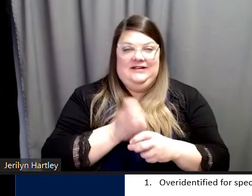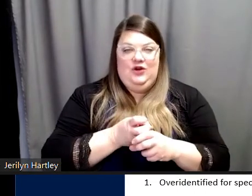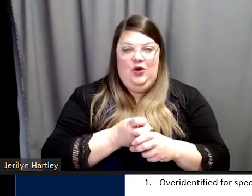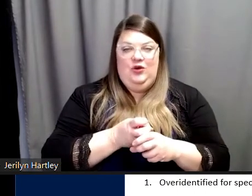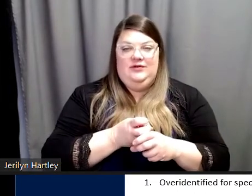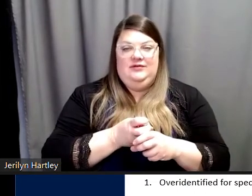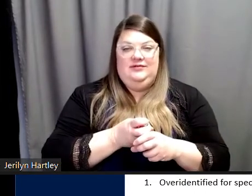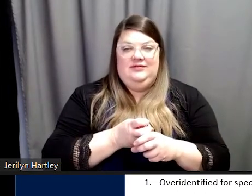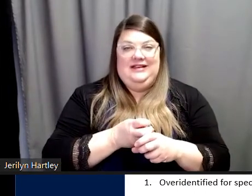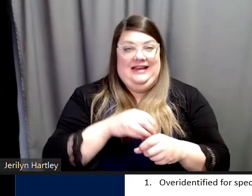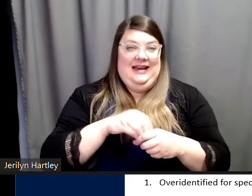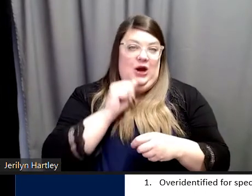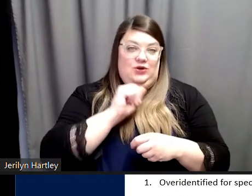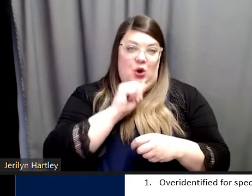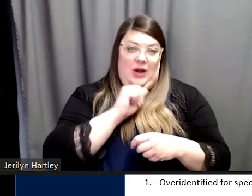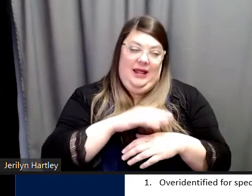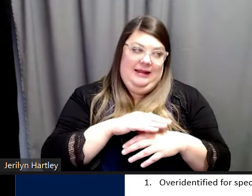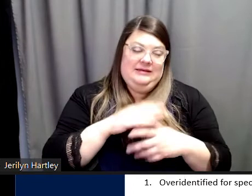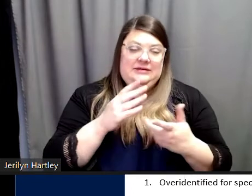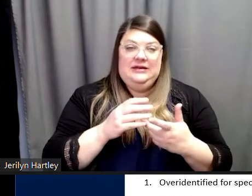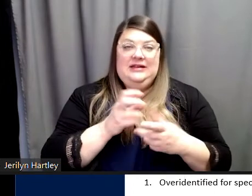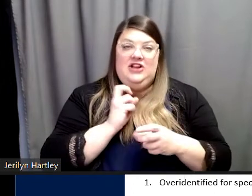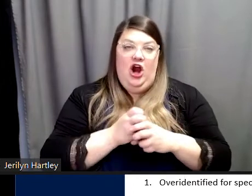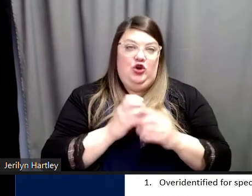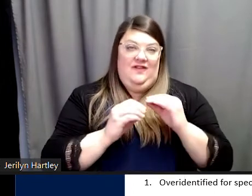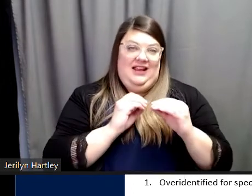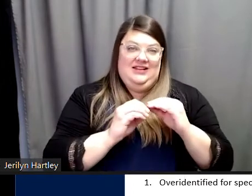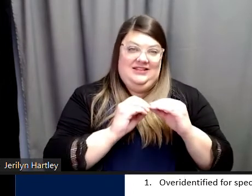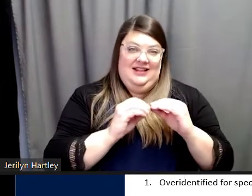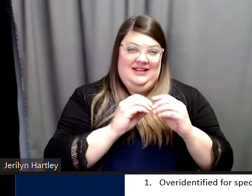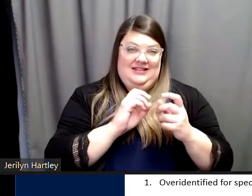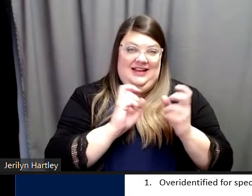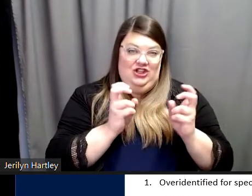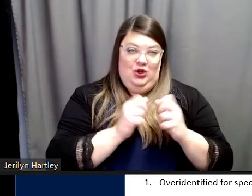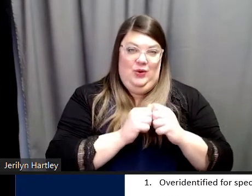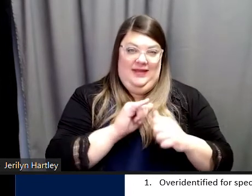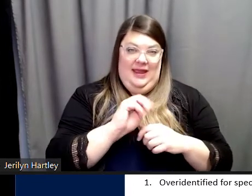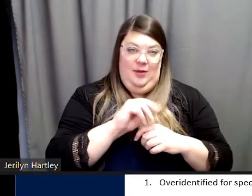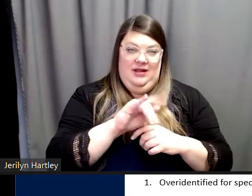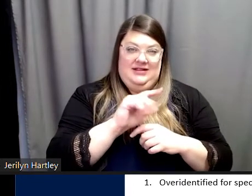in Arizona at least, to kind of fix this issue with implicit bias.